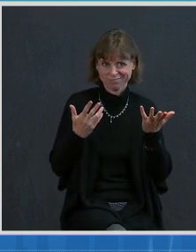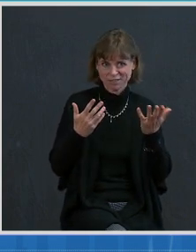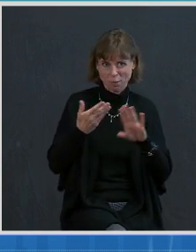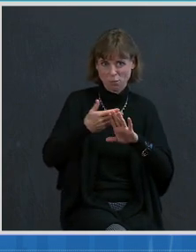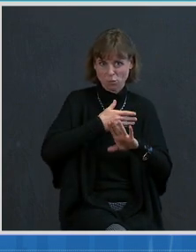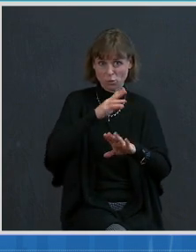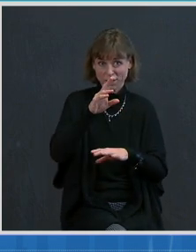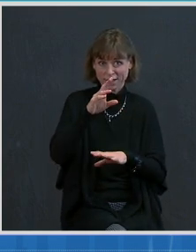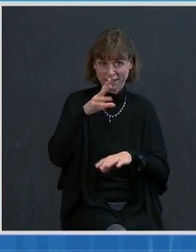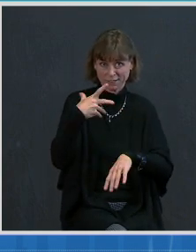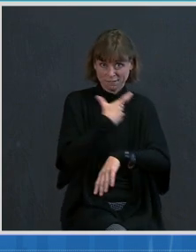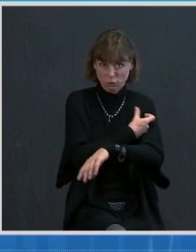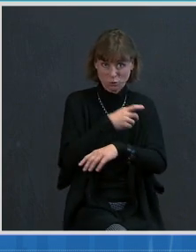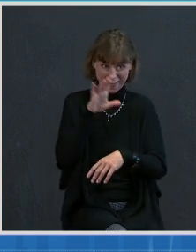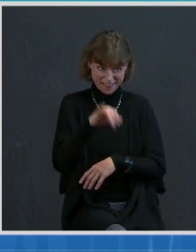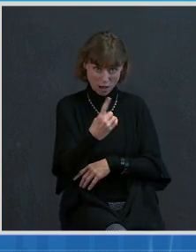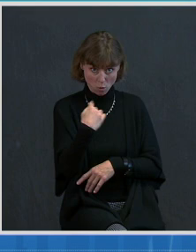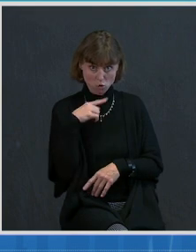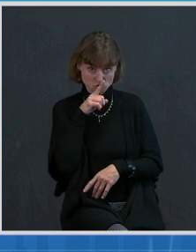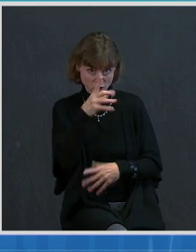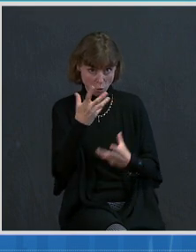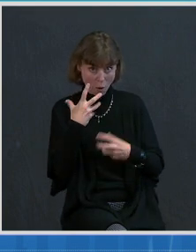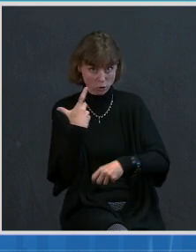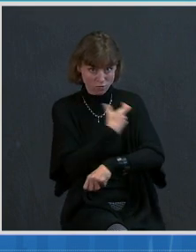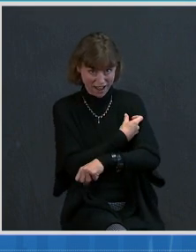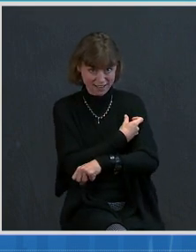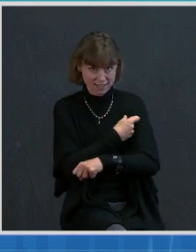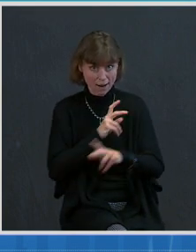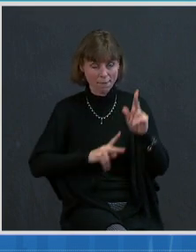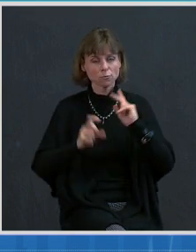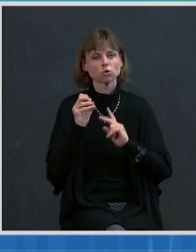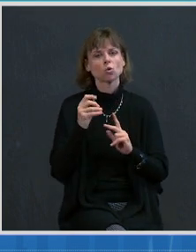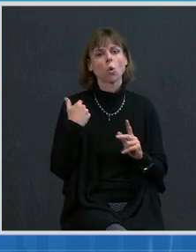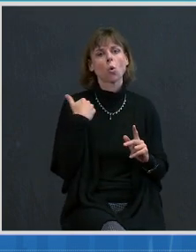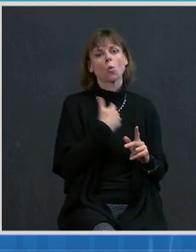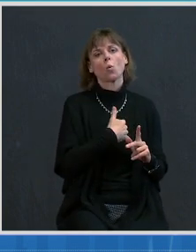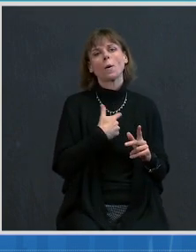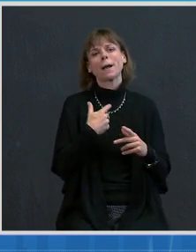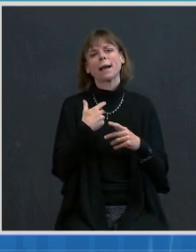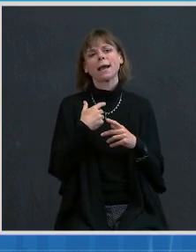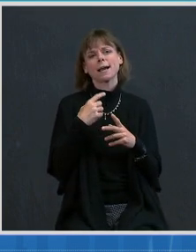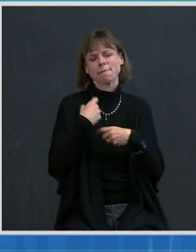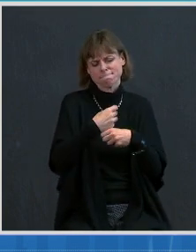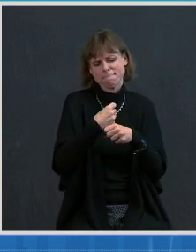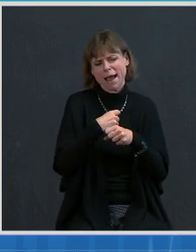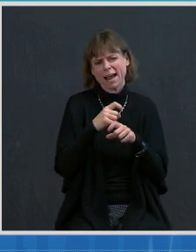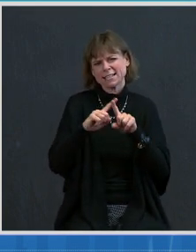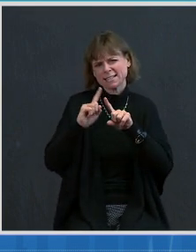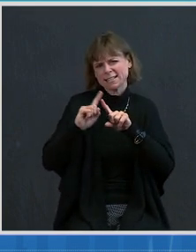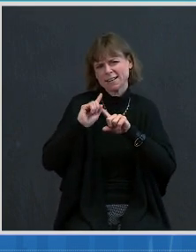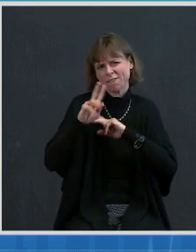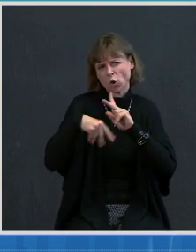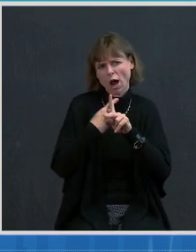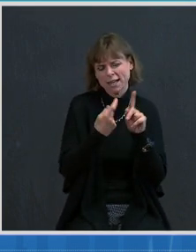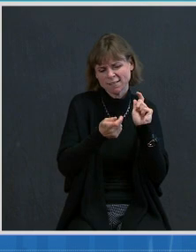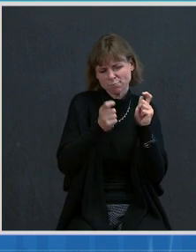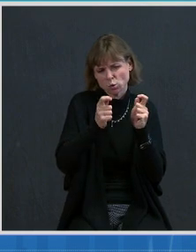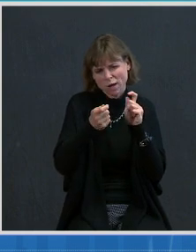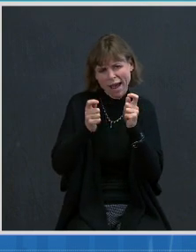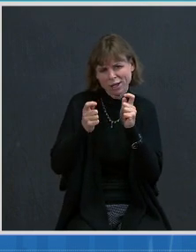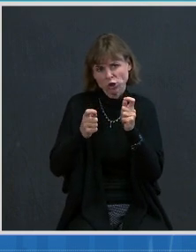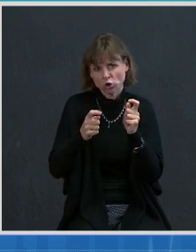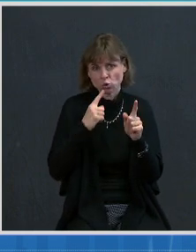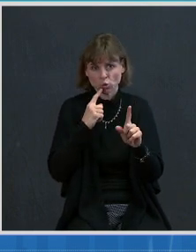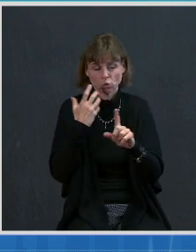wanted to vaccinate people with. So we made a bunch of mutations to stabilize it and to